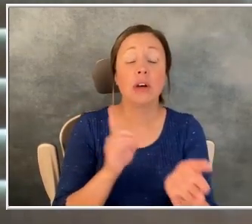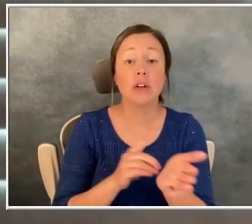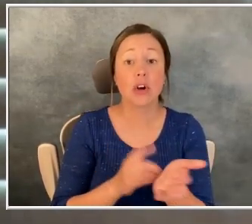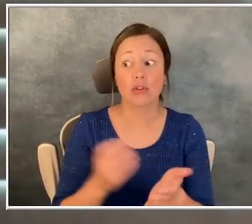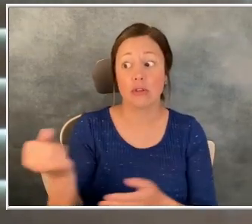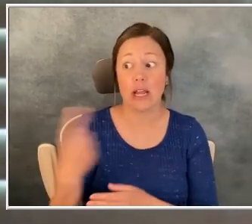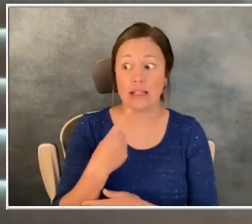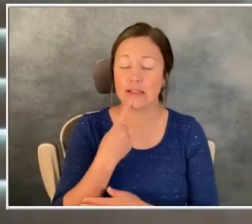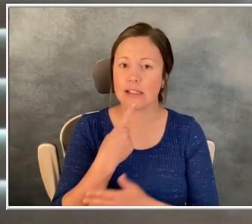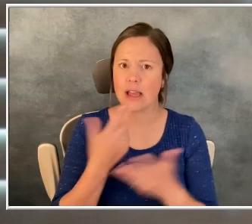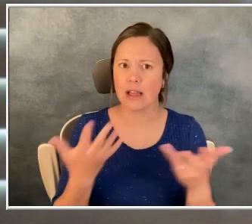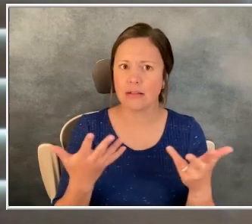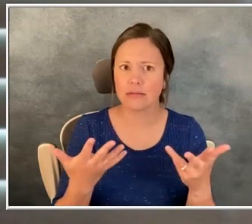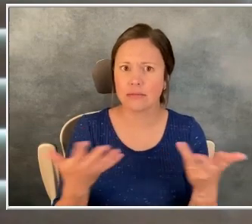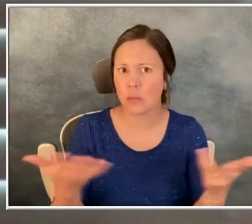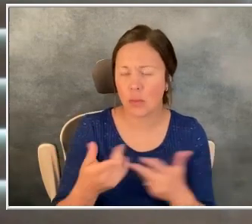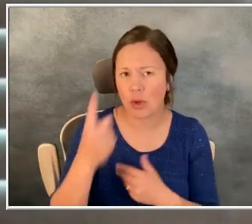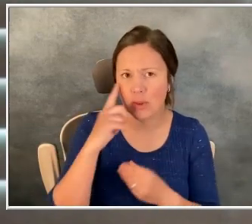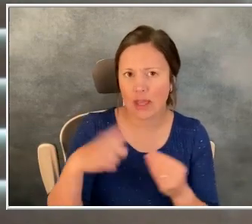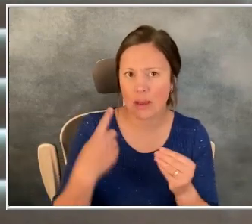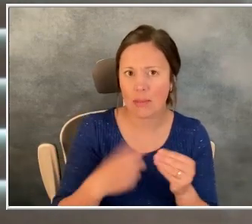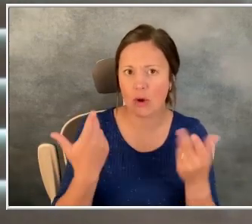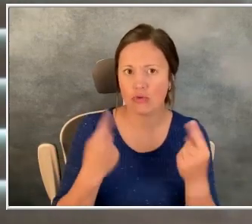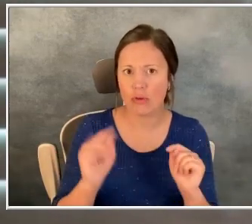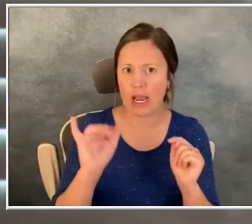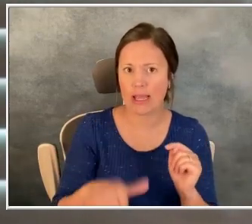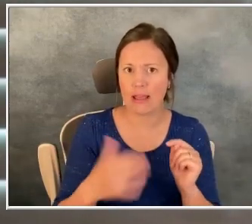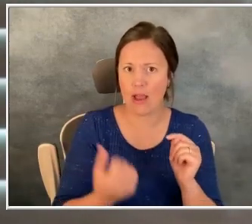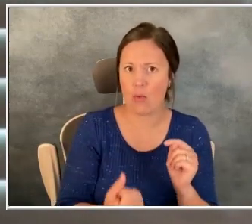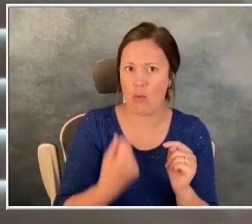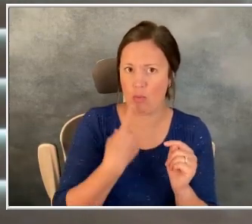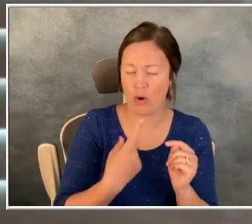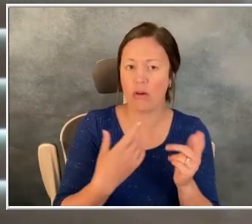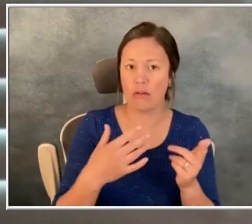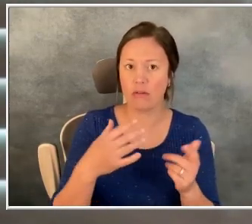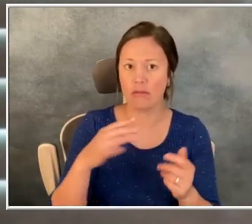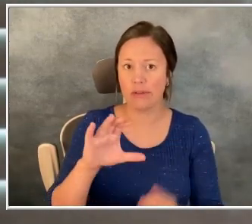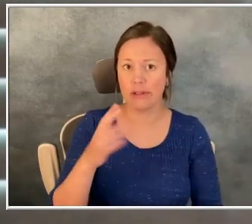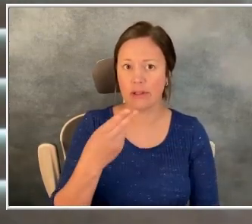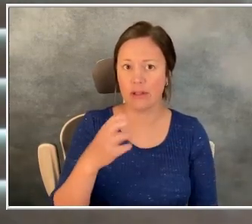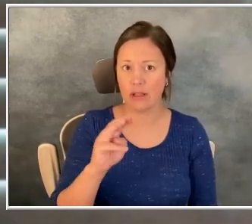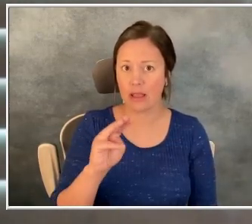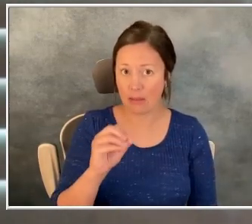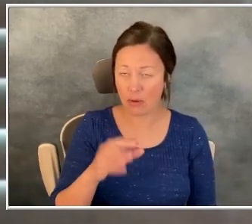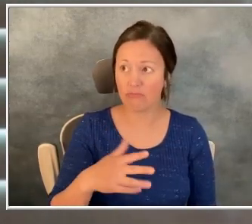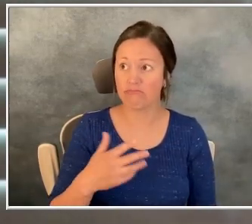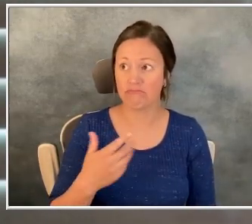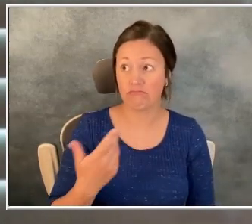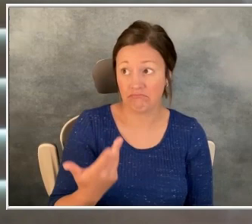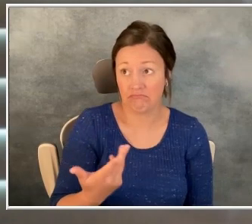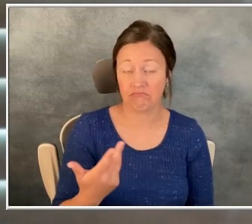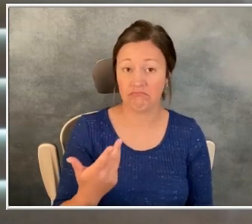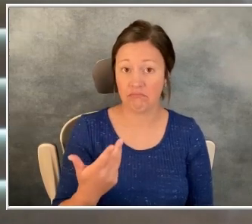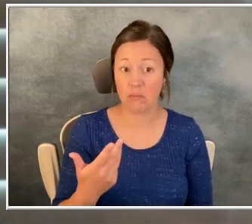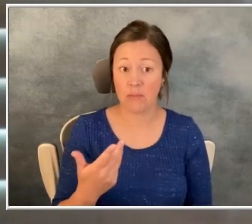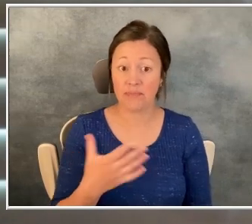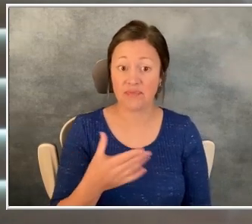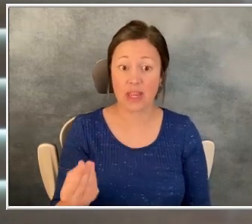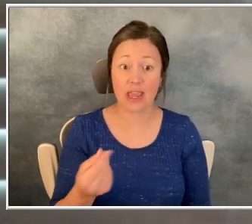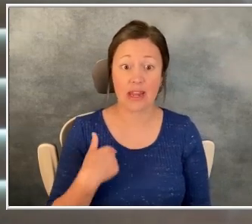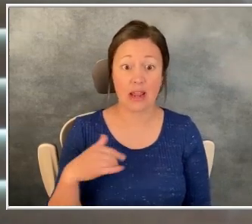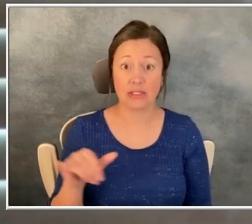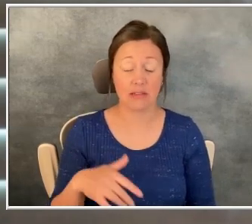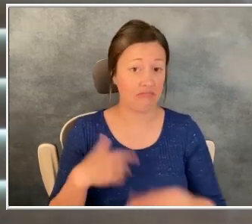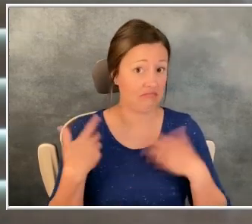you know, what do you think about trying this oral immunotherapy as our first run of, of attack on this? And I was like,